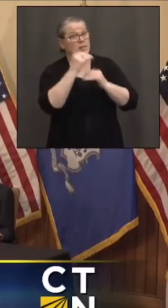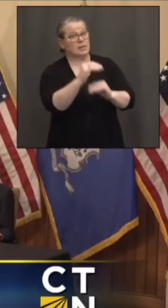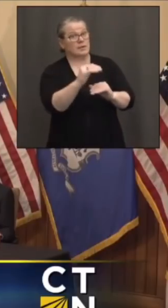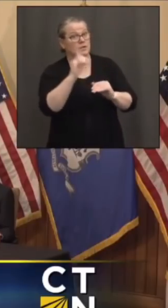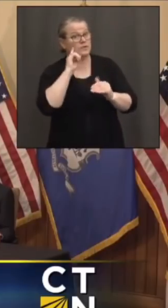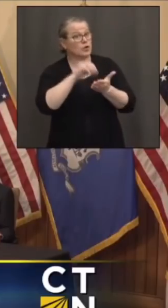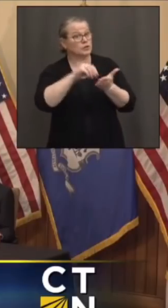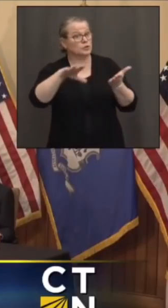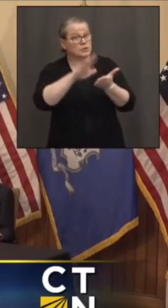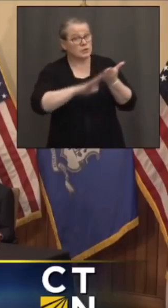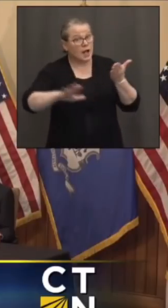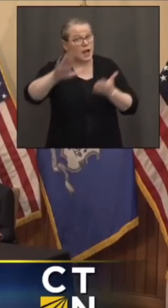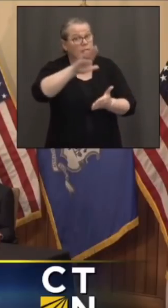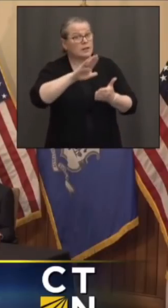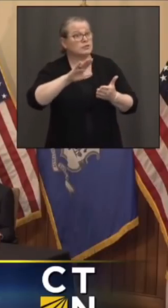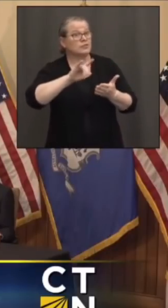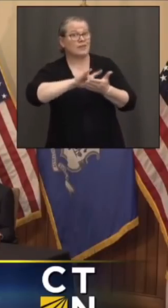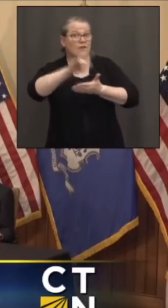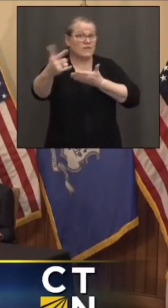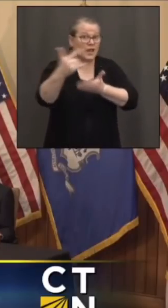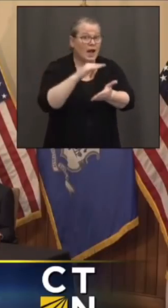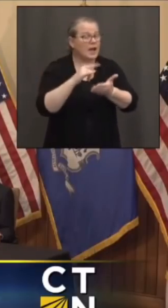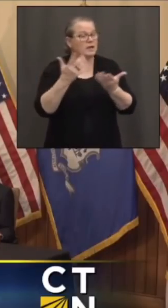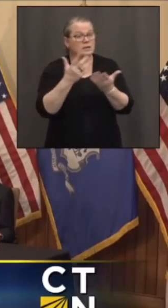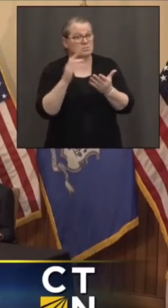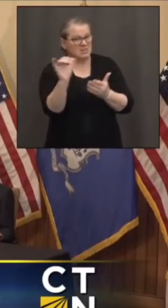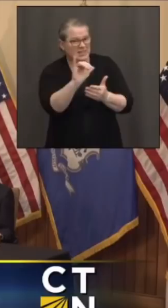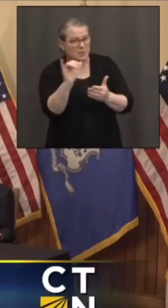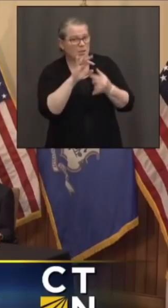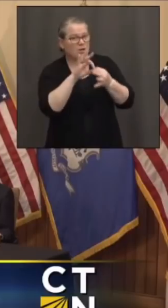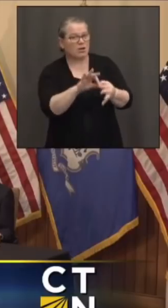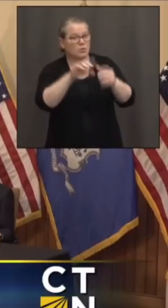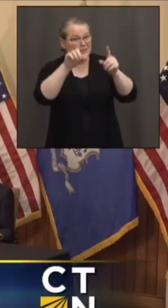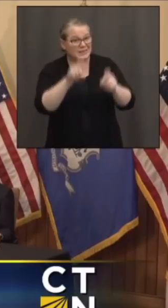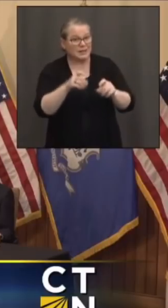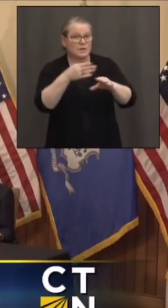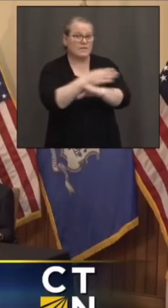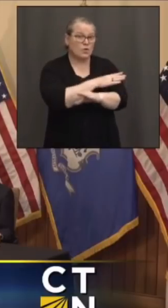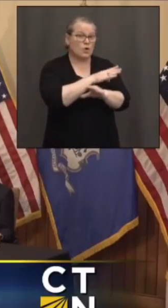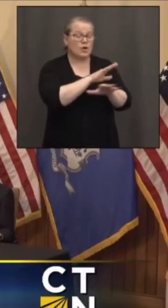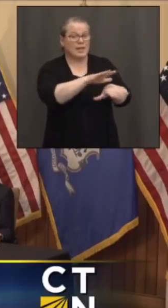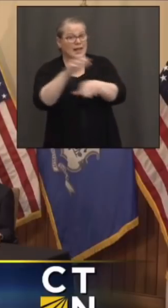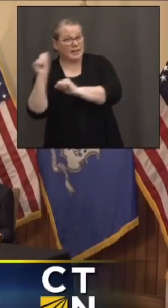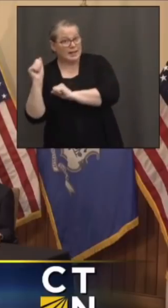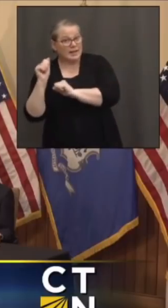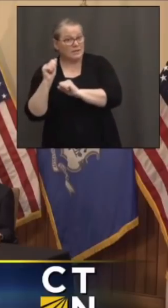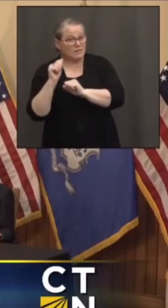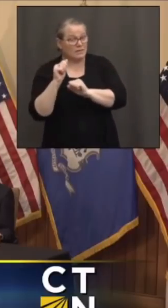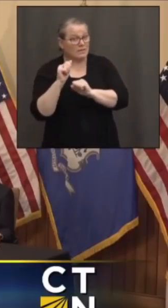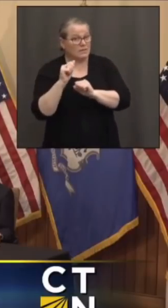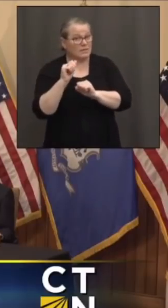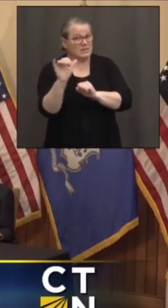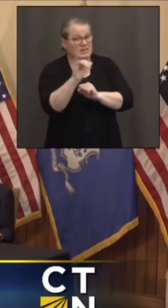going to be a lot of people flying or things like that? Is it similar to what we've seen with sort of testing before they go and testing negative before they go?